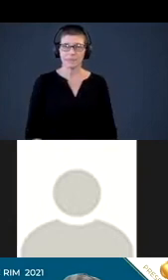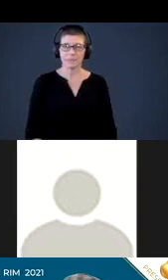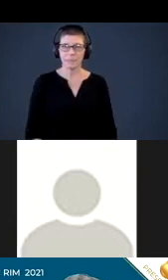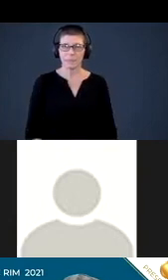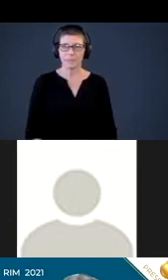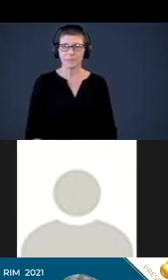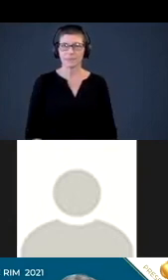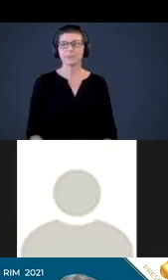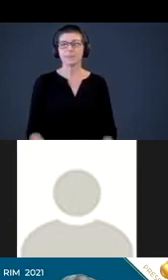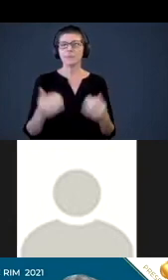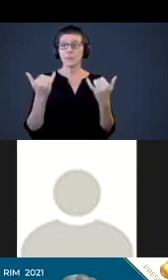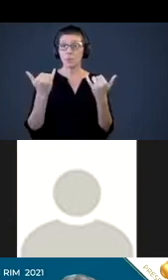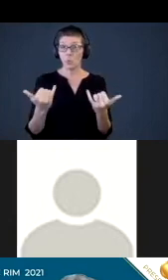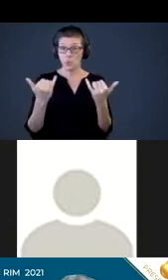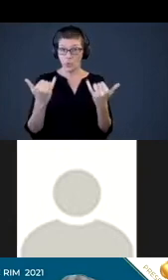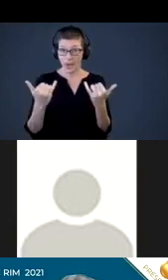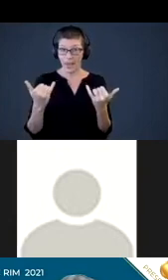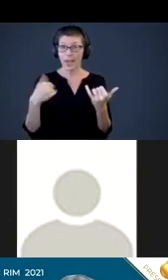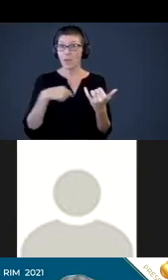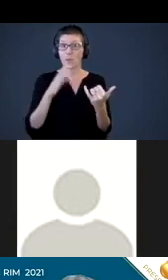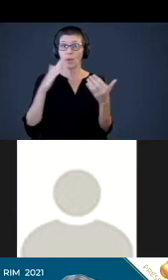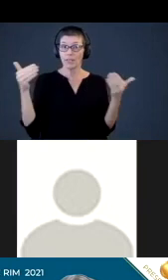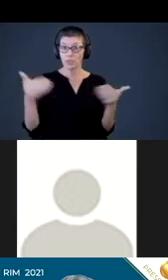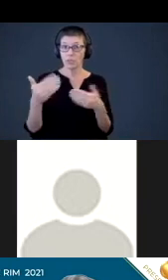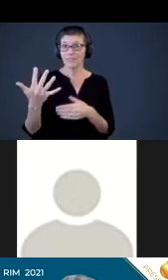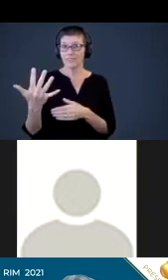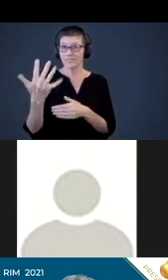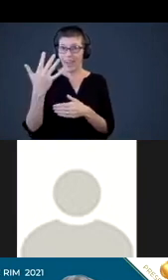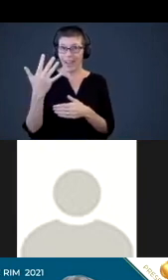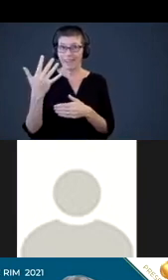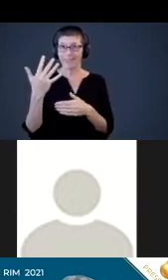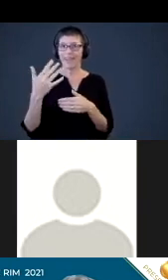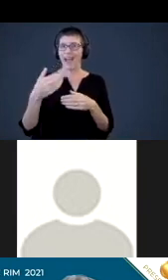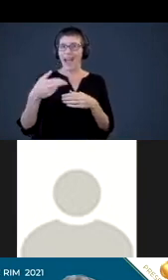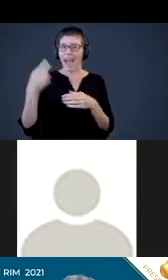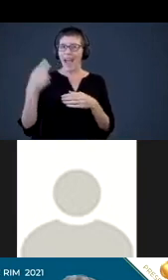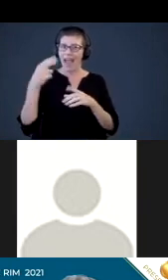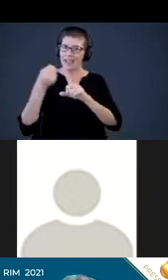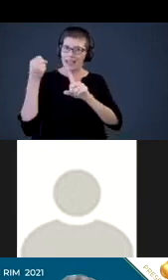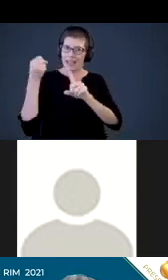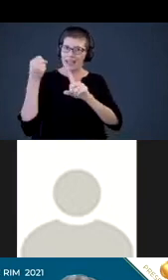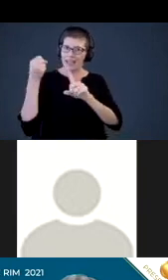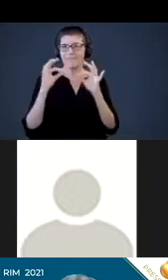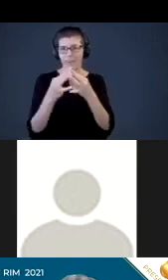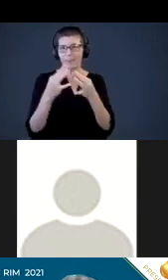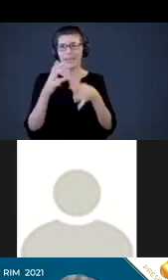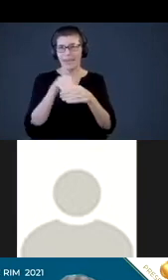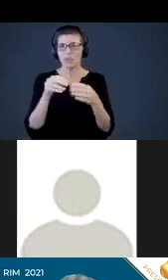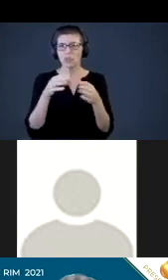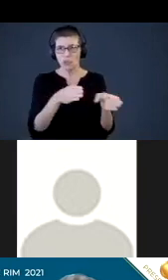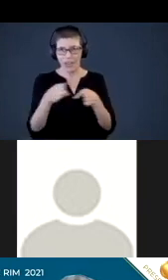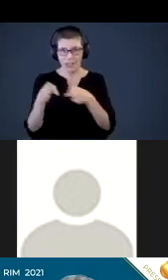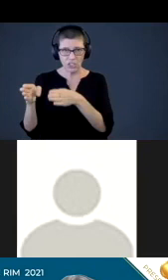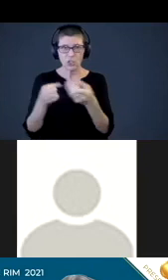Today, we will be introducing five high-impact family engagement strategies to support student learning,